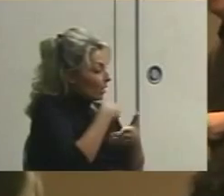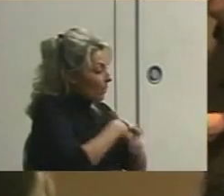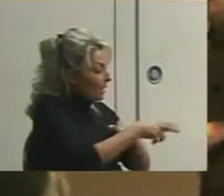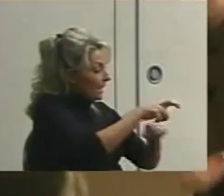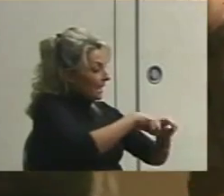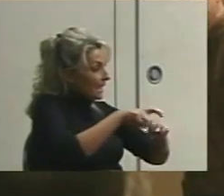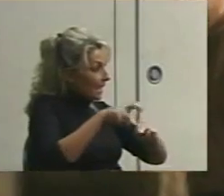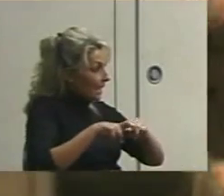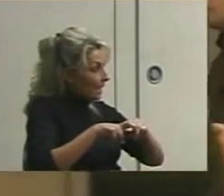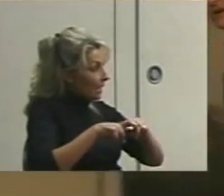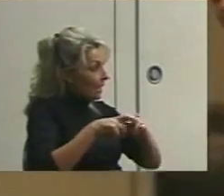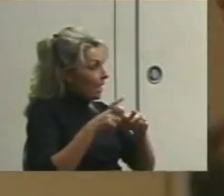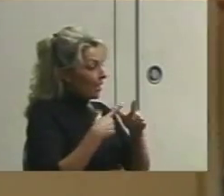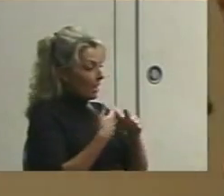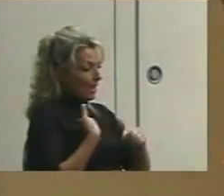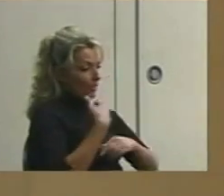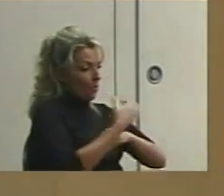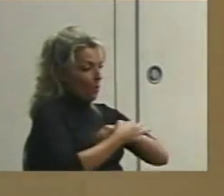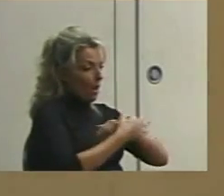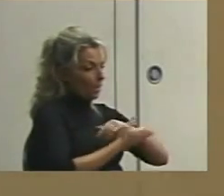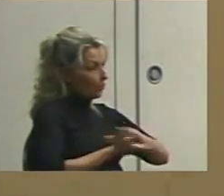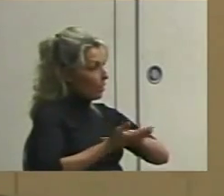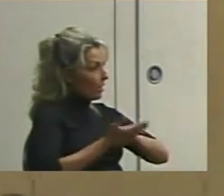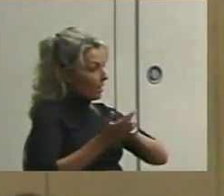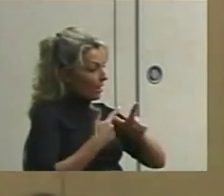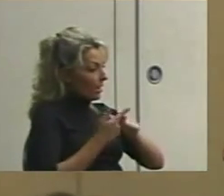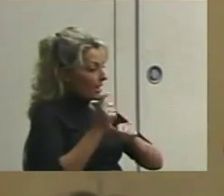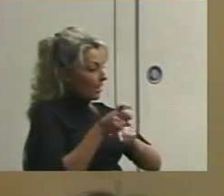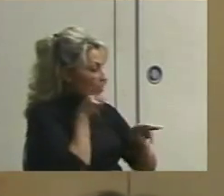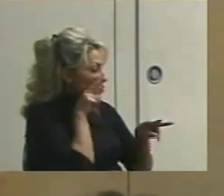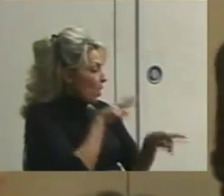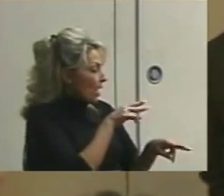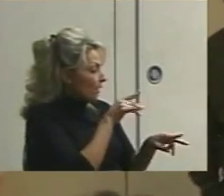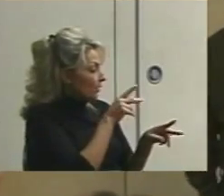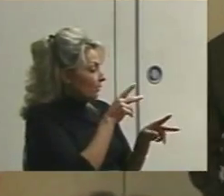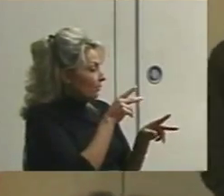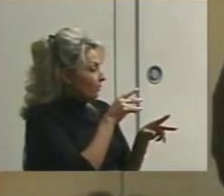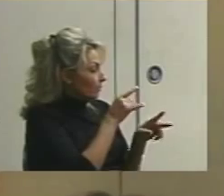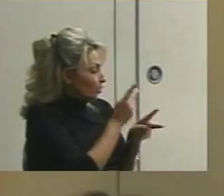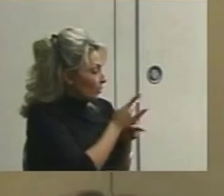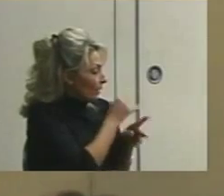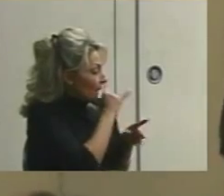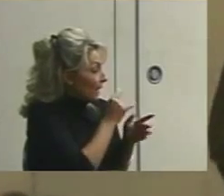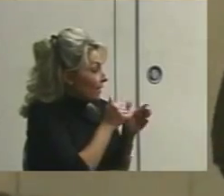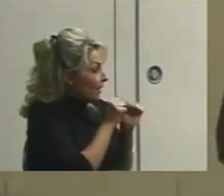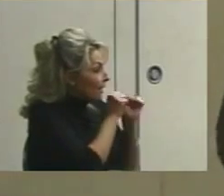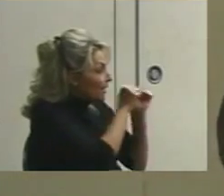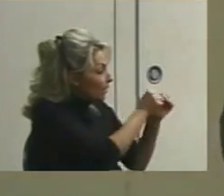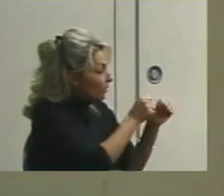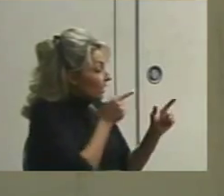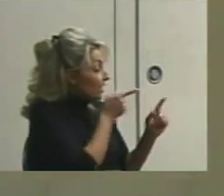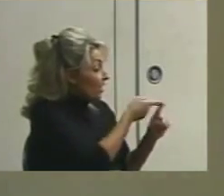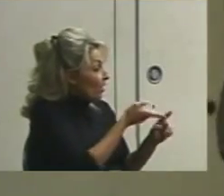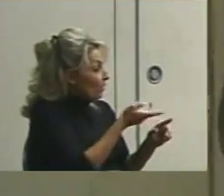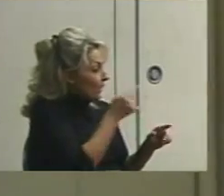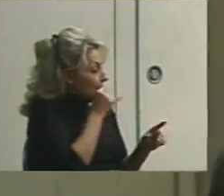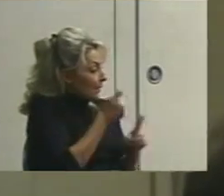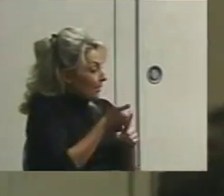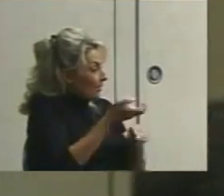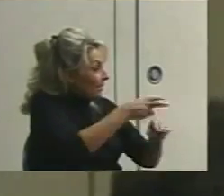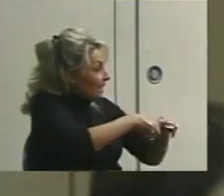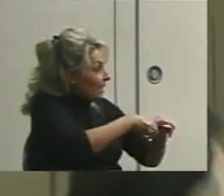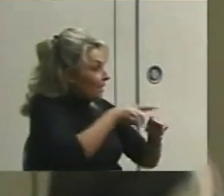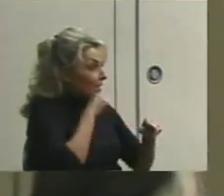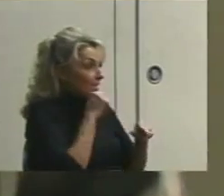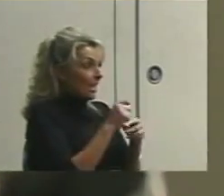your seat, then I've got that watch running, and I have to watch that kid constantly until they do. Probably not that big a